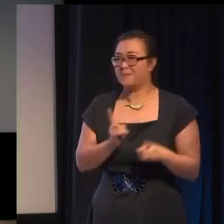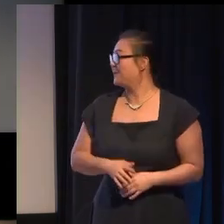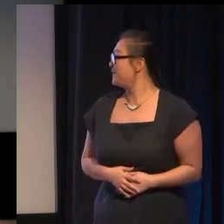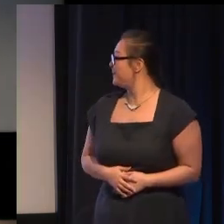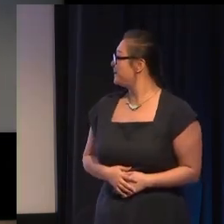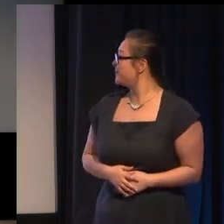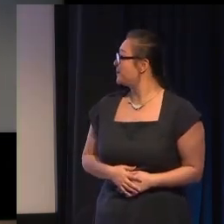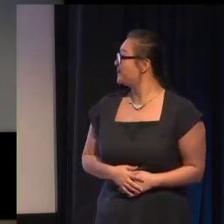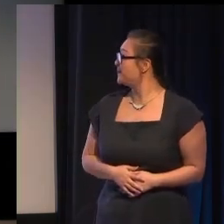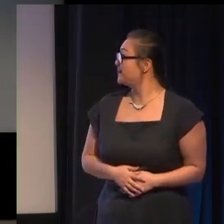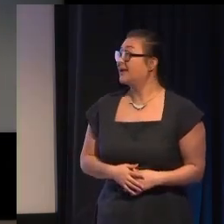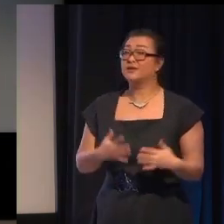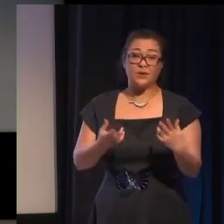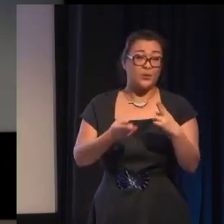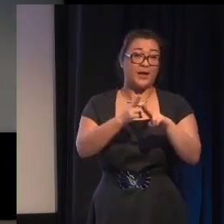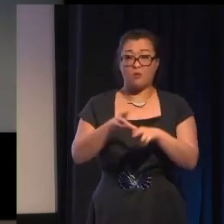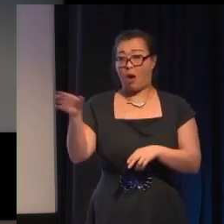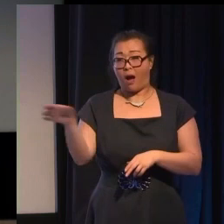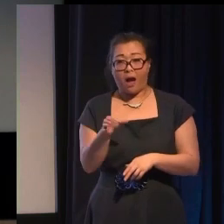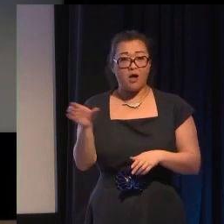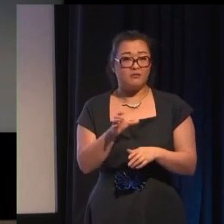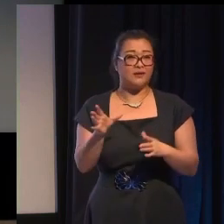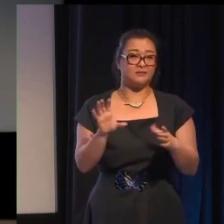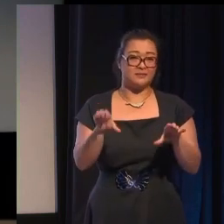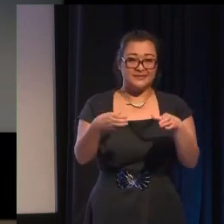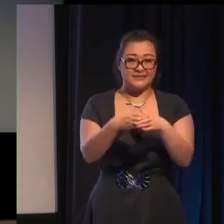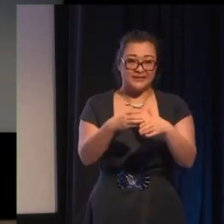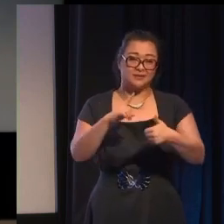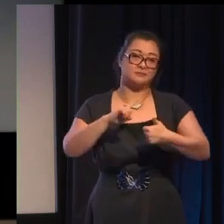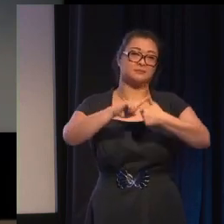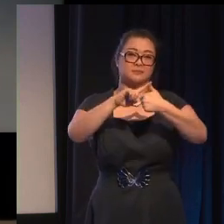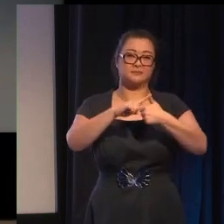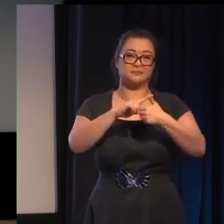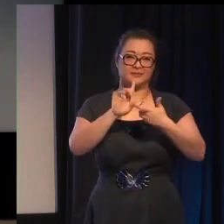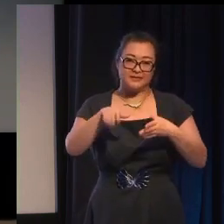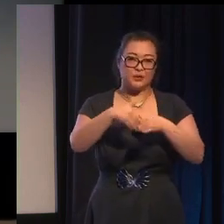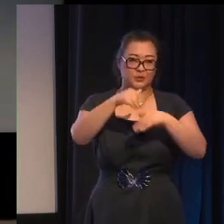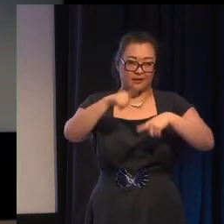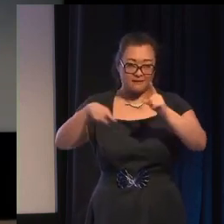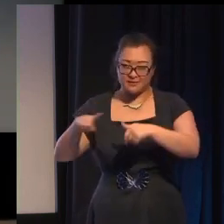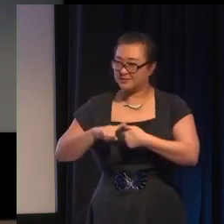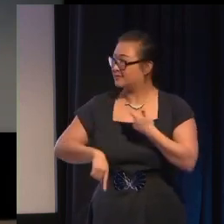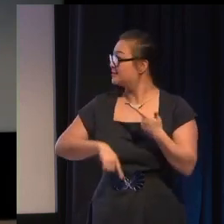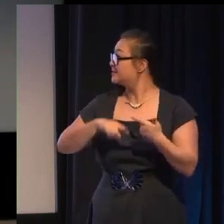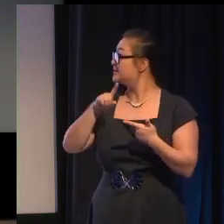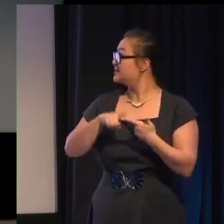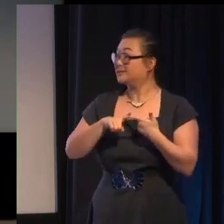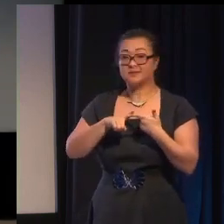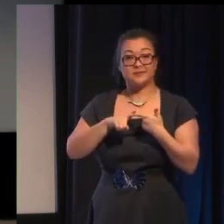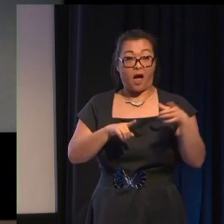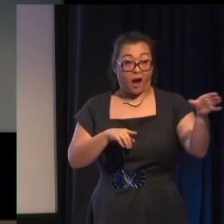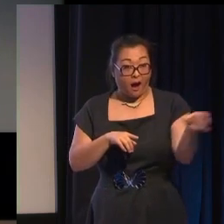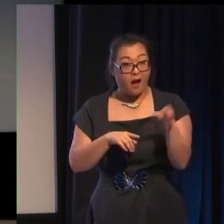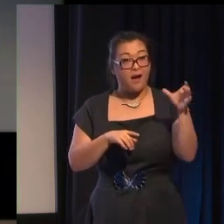so if you're hiring or building a team, diversity should be a priority hire sensitivity readers, diversity